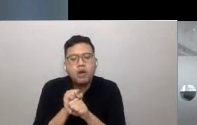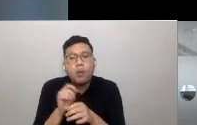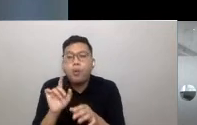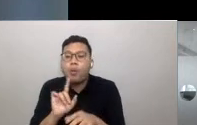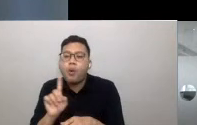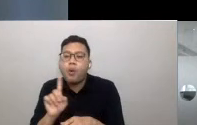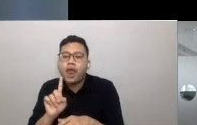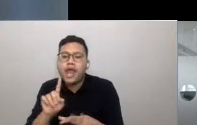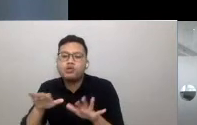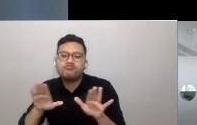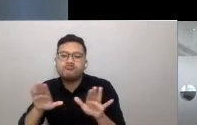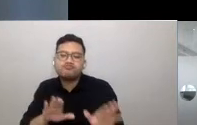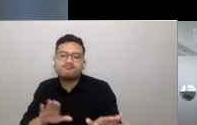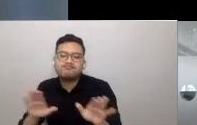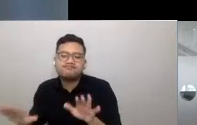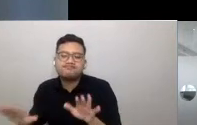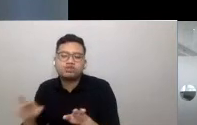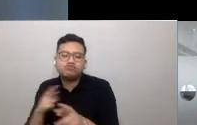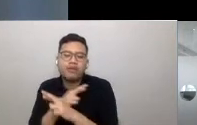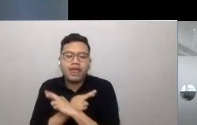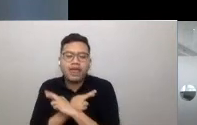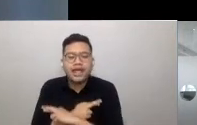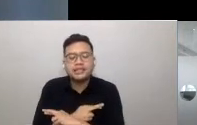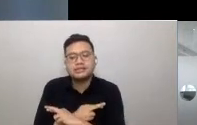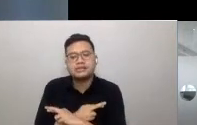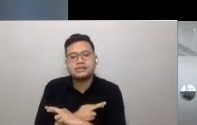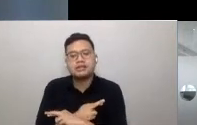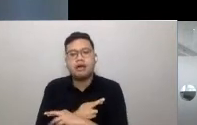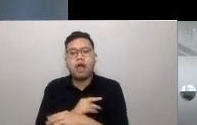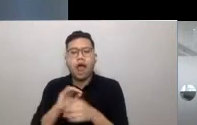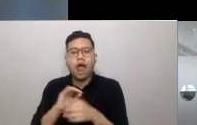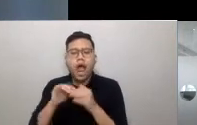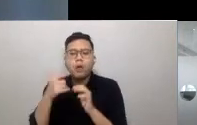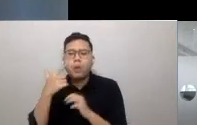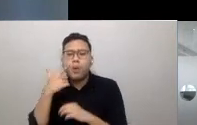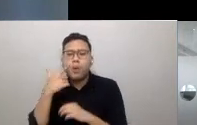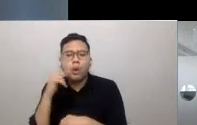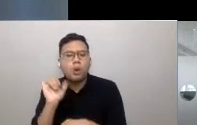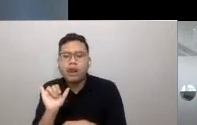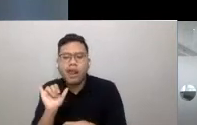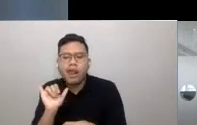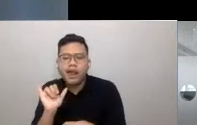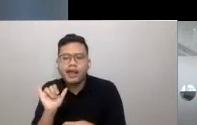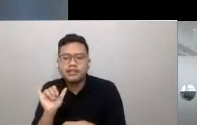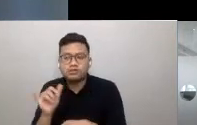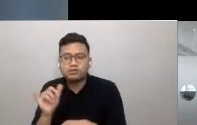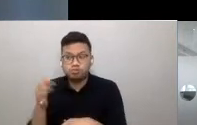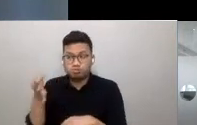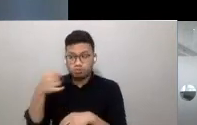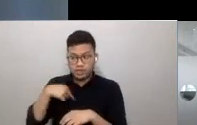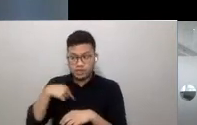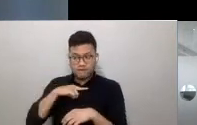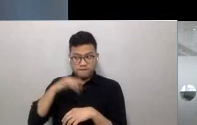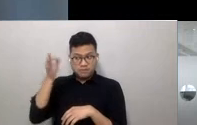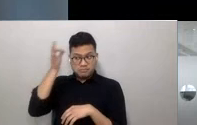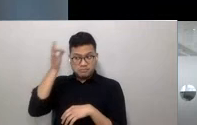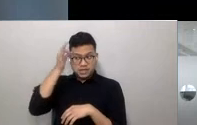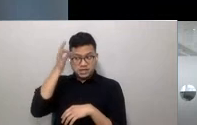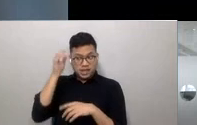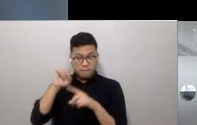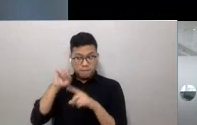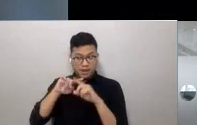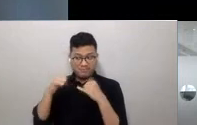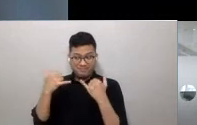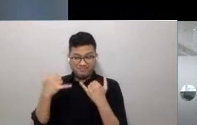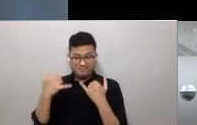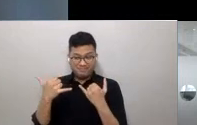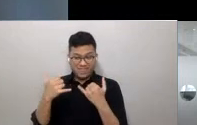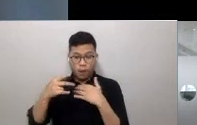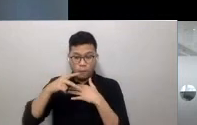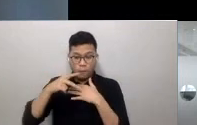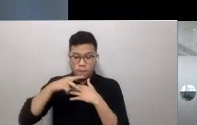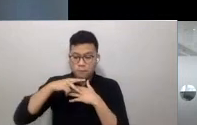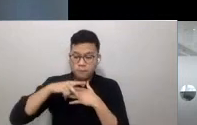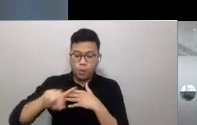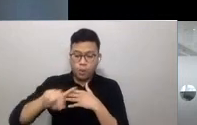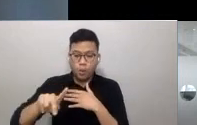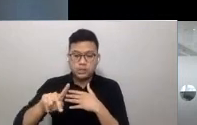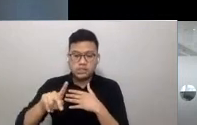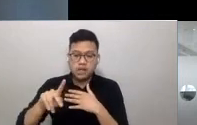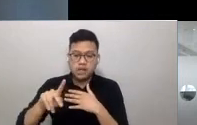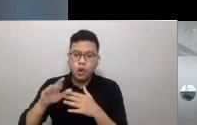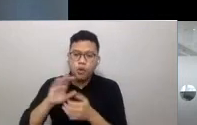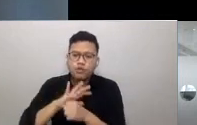What will be the complexion of those places that we will have grown accustomed to over time, but what are they like post-COVID? And will